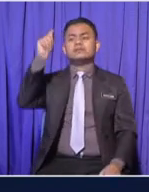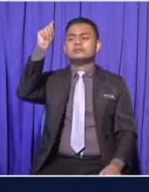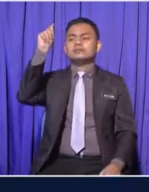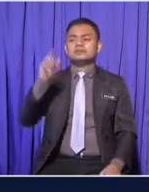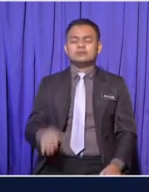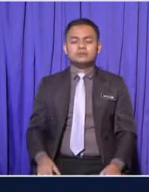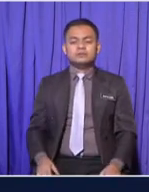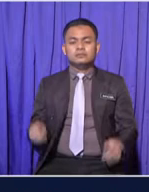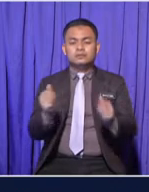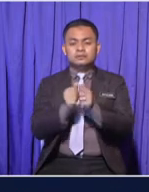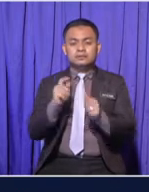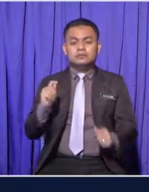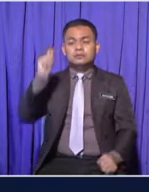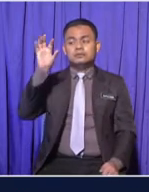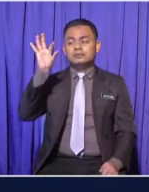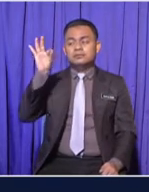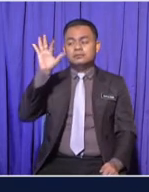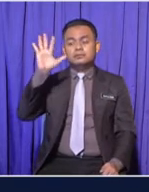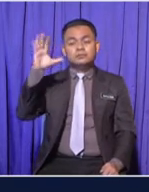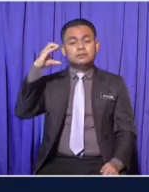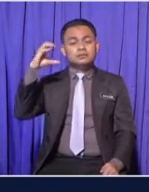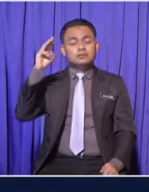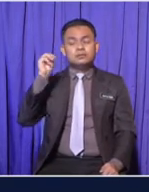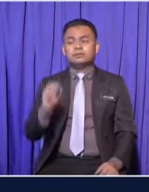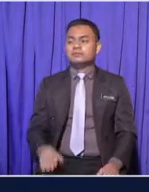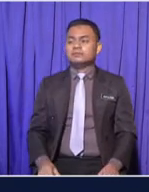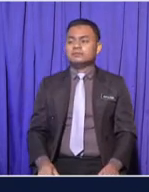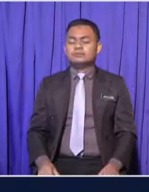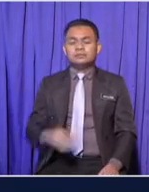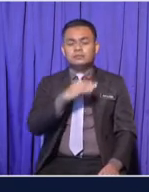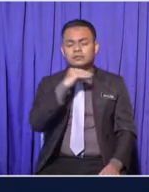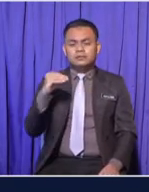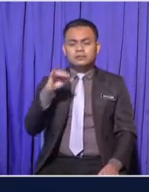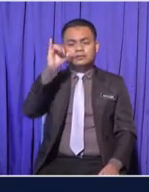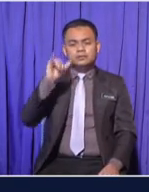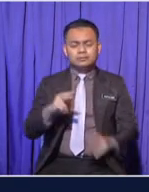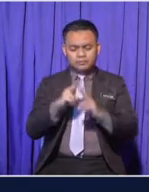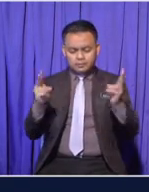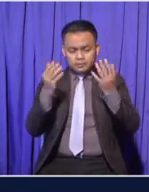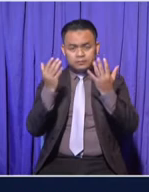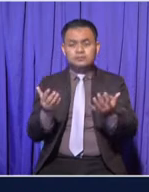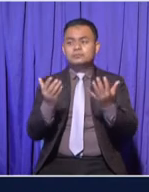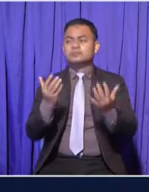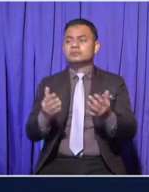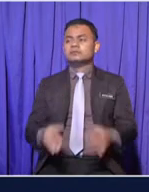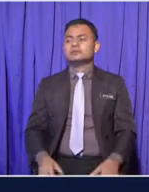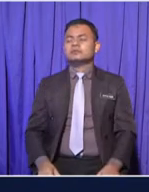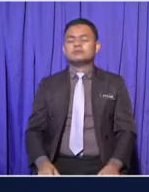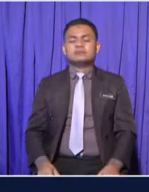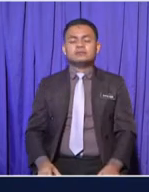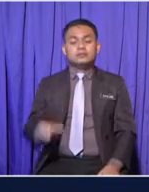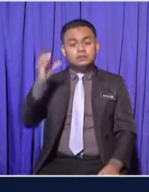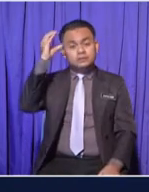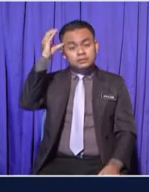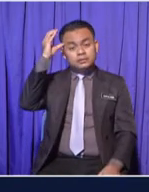of 95 cm And the heaviest among them is Cheng